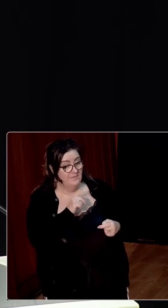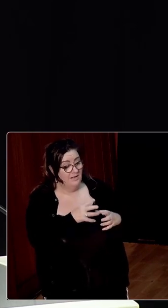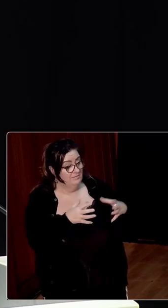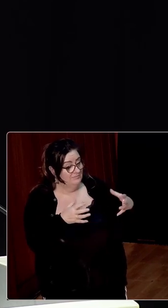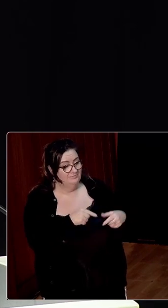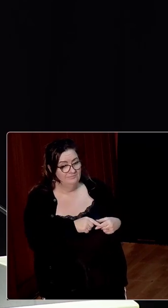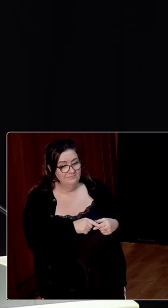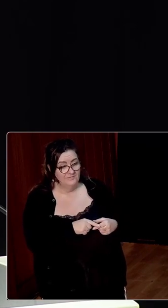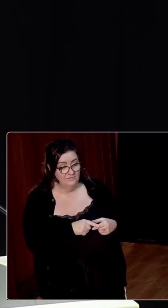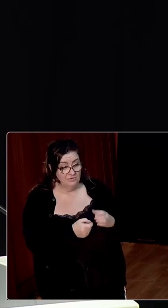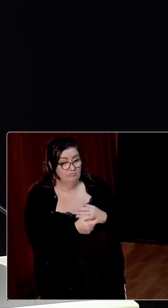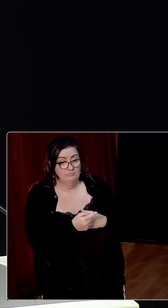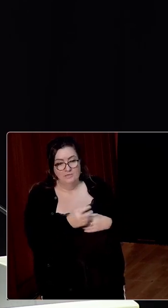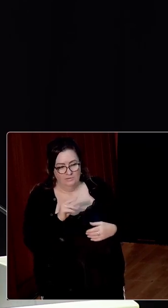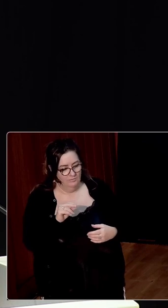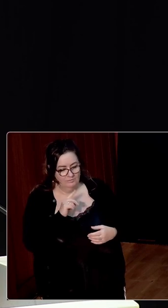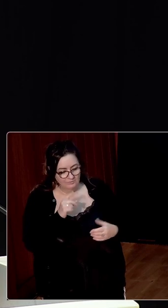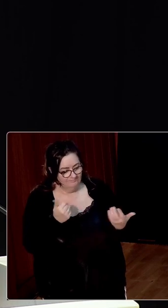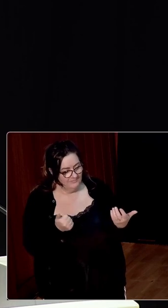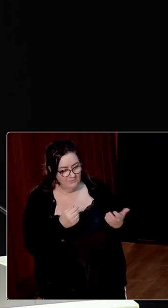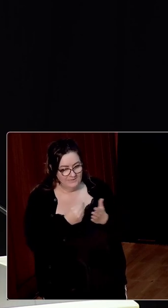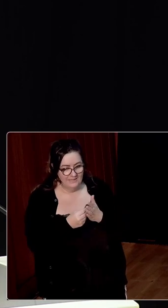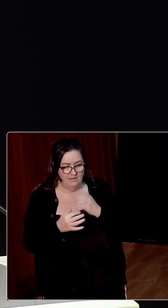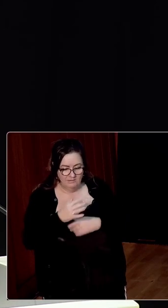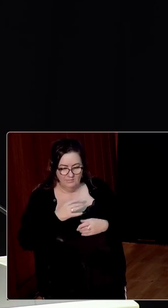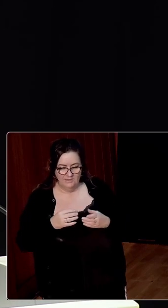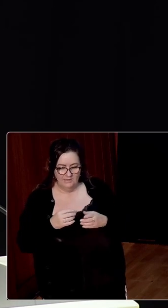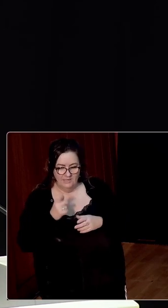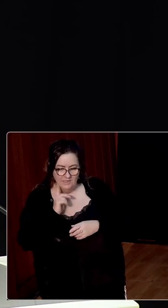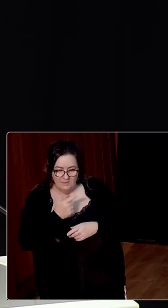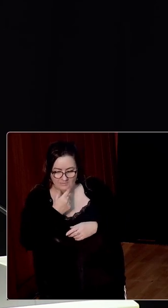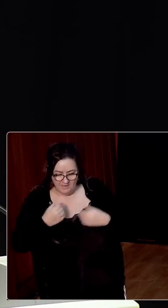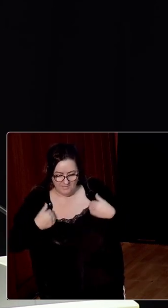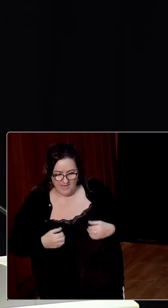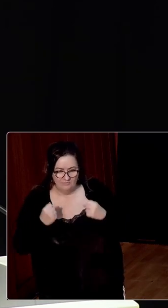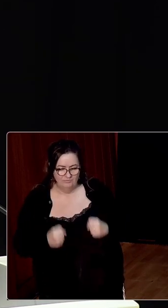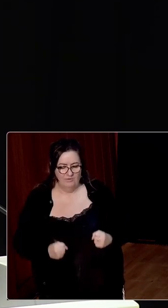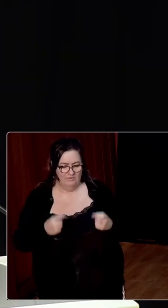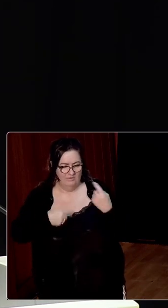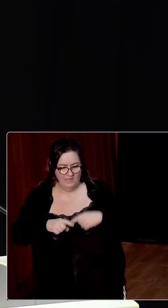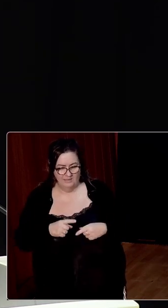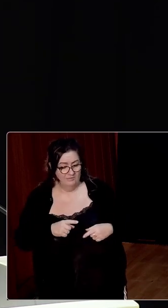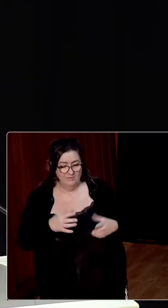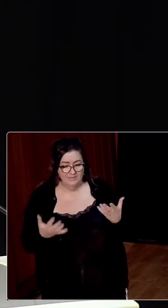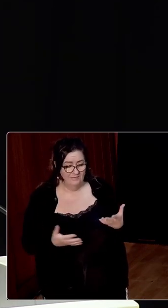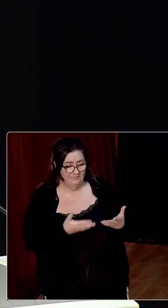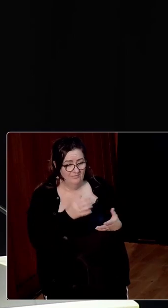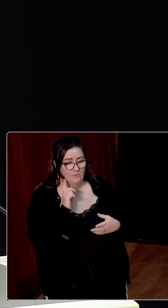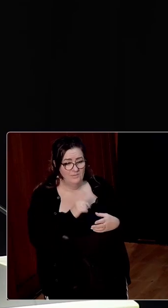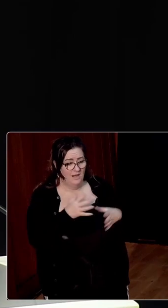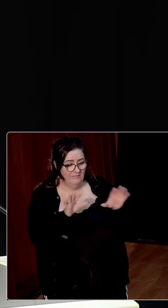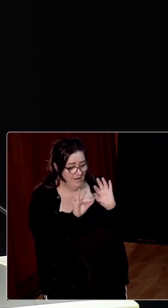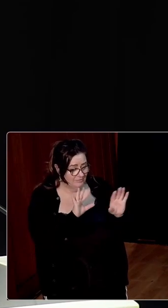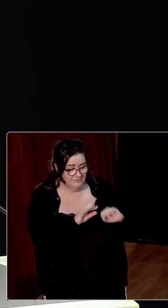and this was no accident. It was the outcome of an economy informed by gendered ideology that offered women so few options, and a